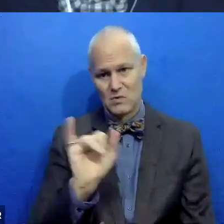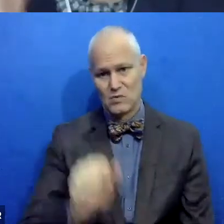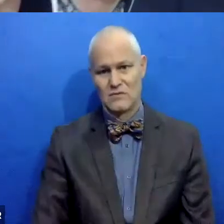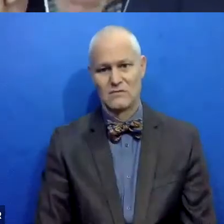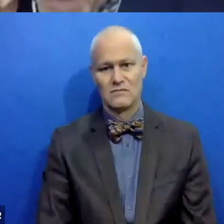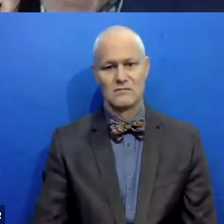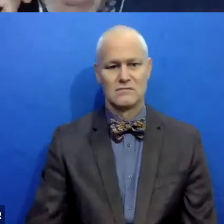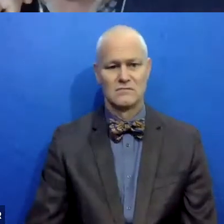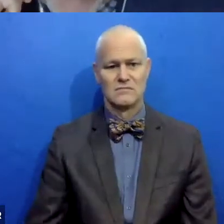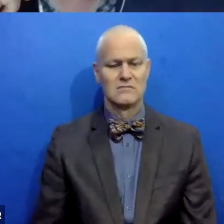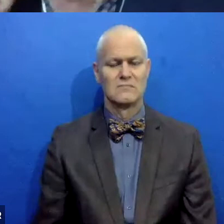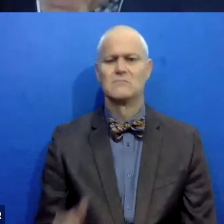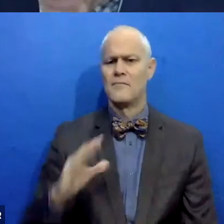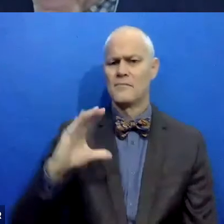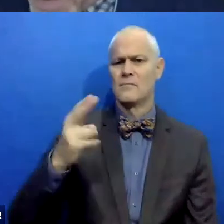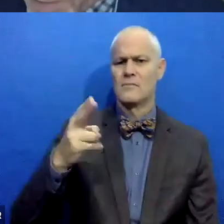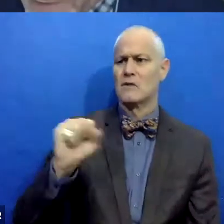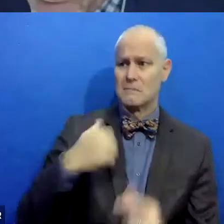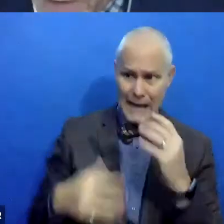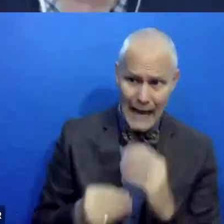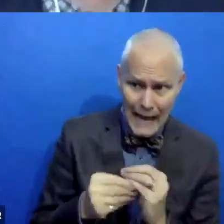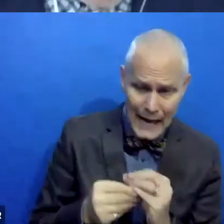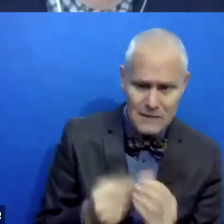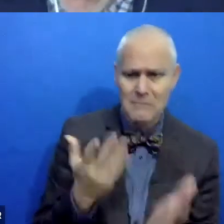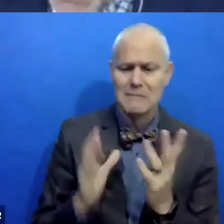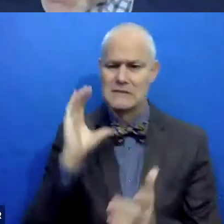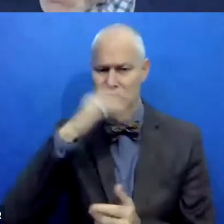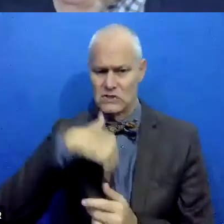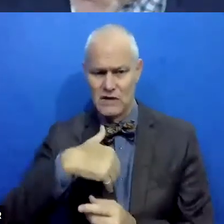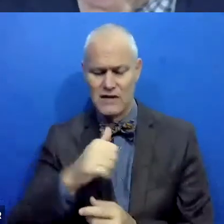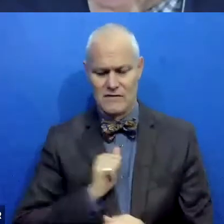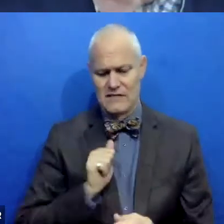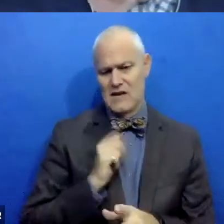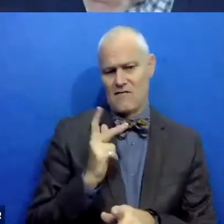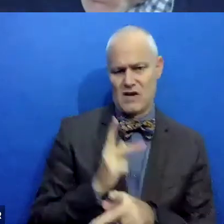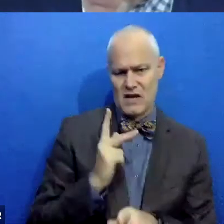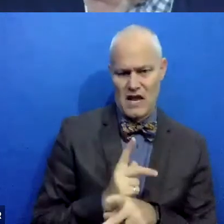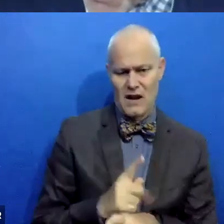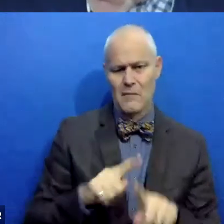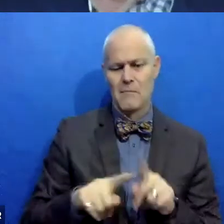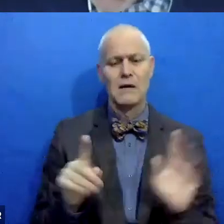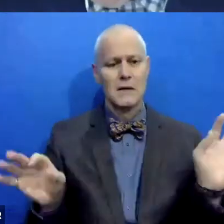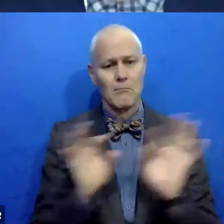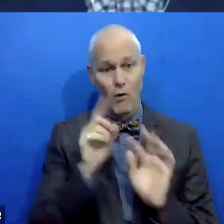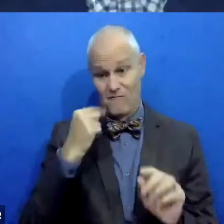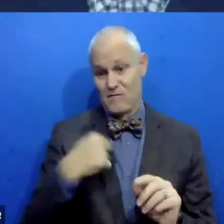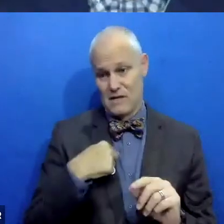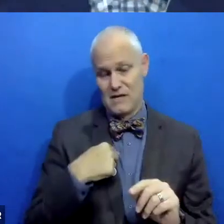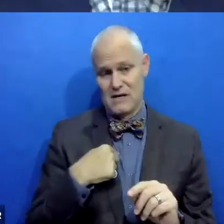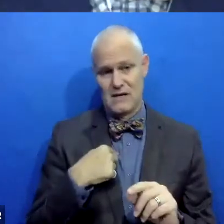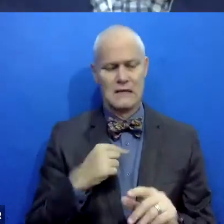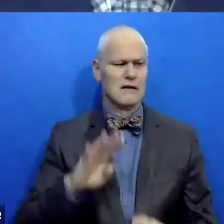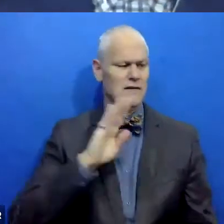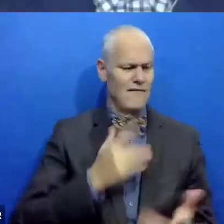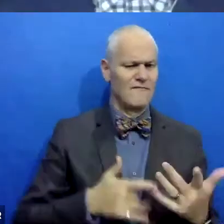Can I, I add one thing? This, it might sound strange in the context of self-care, but, um, it's, it's very important for me when I get frustrated